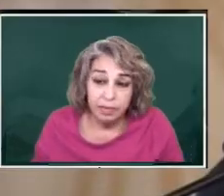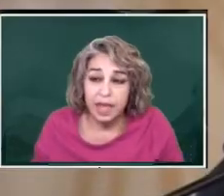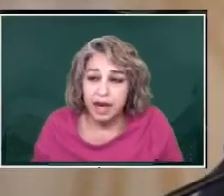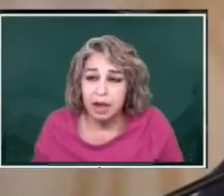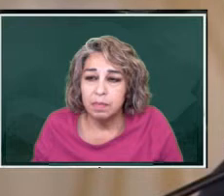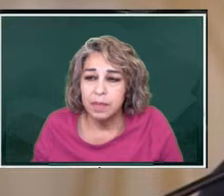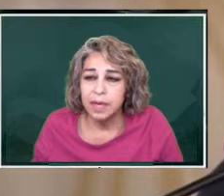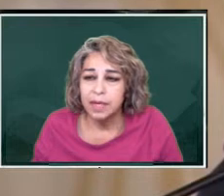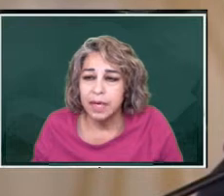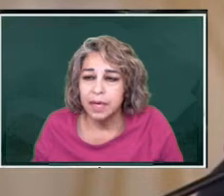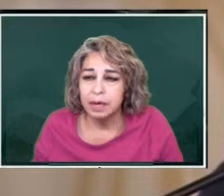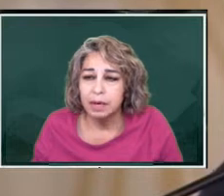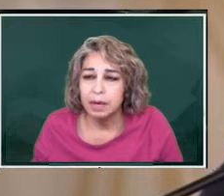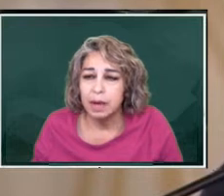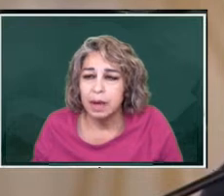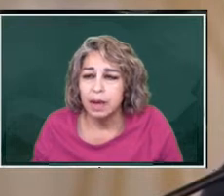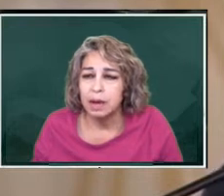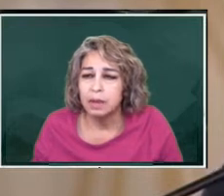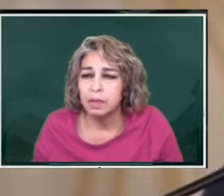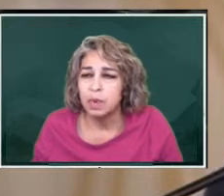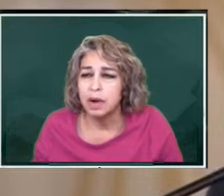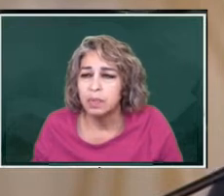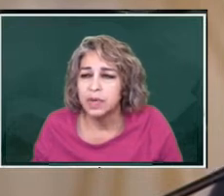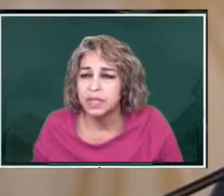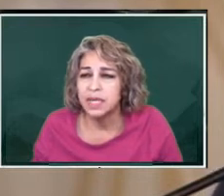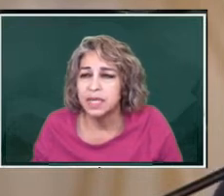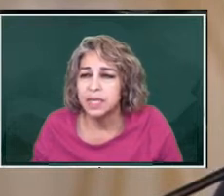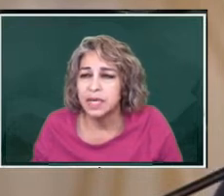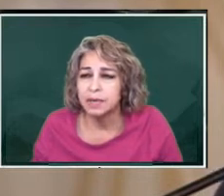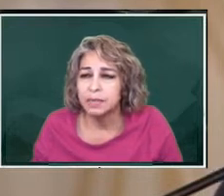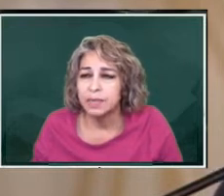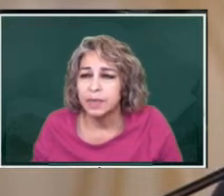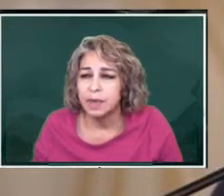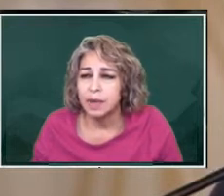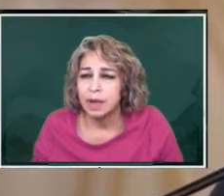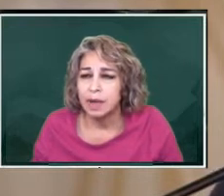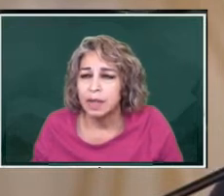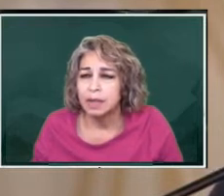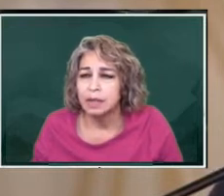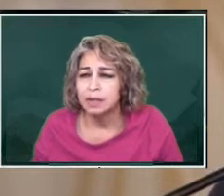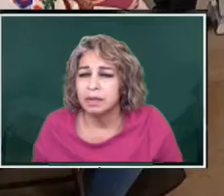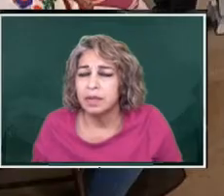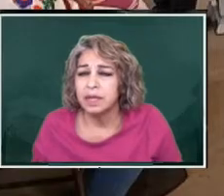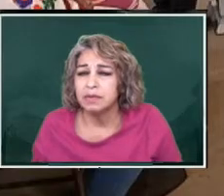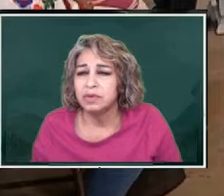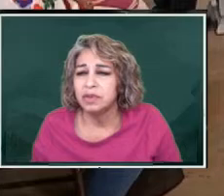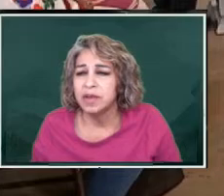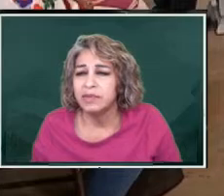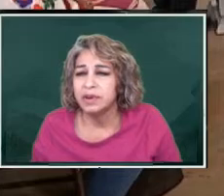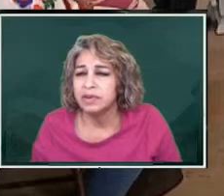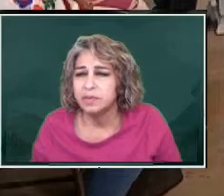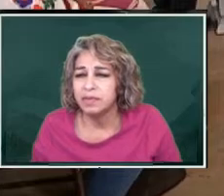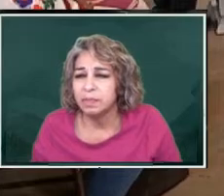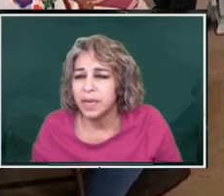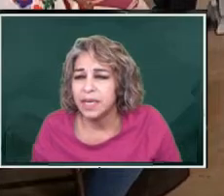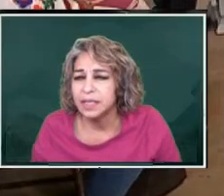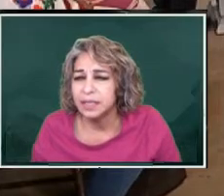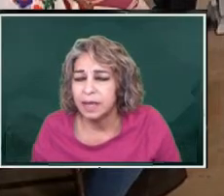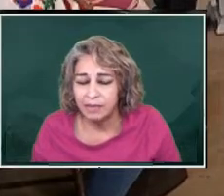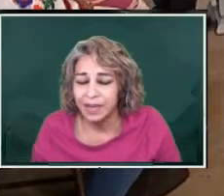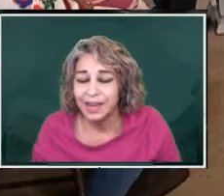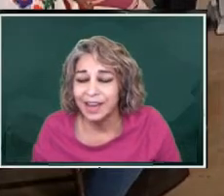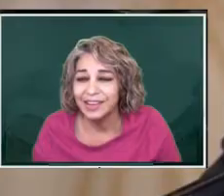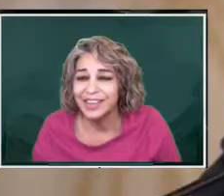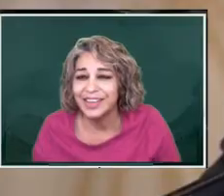that on Monday we are presenting the to the governors of the place